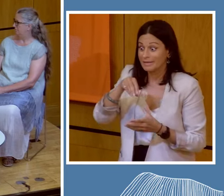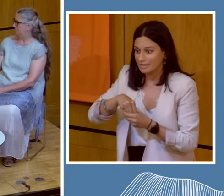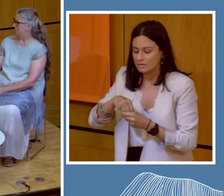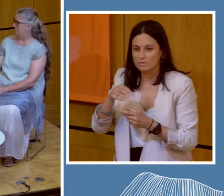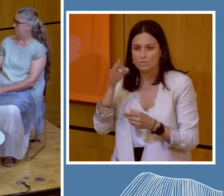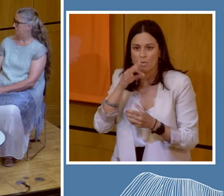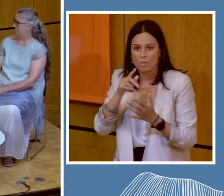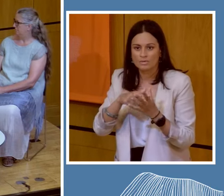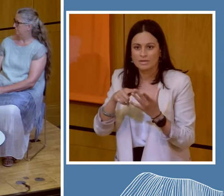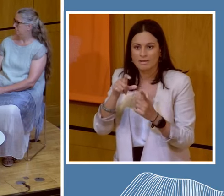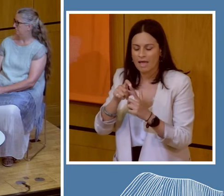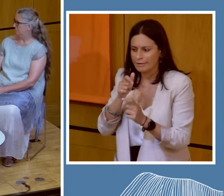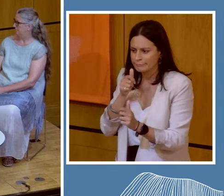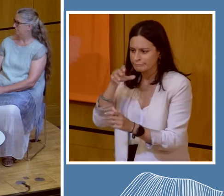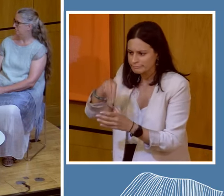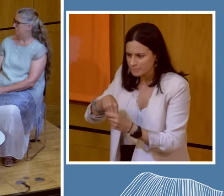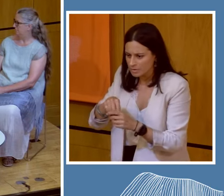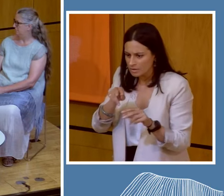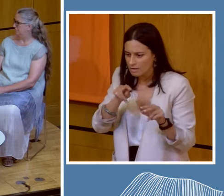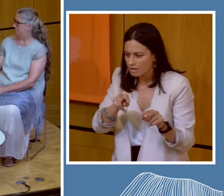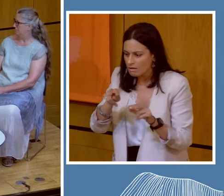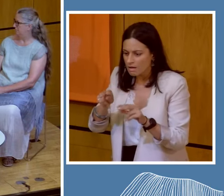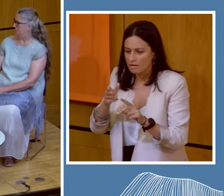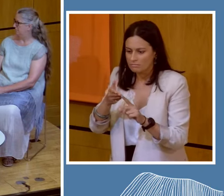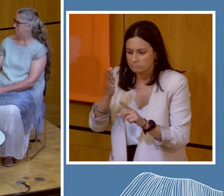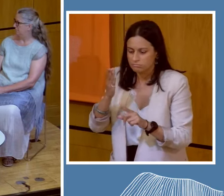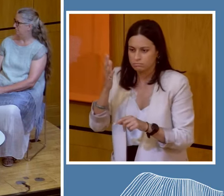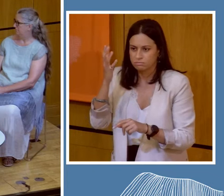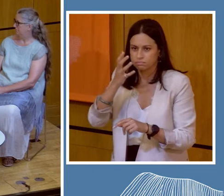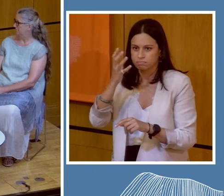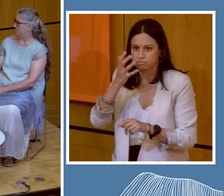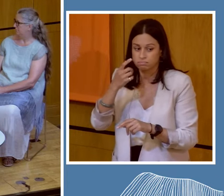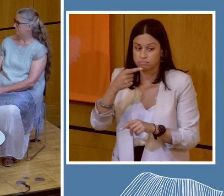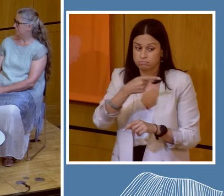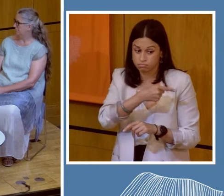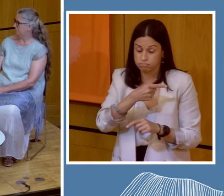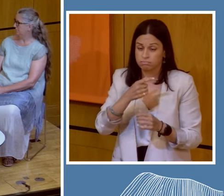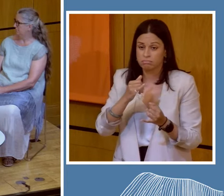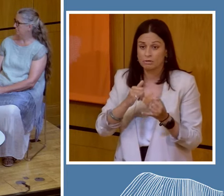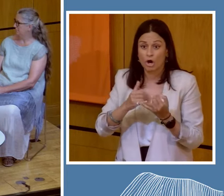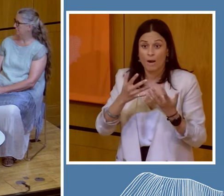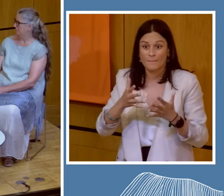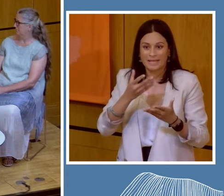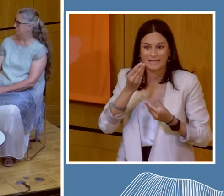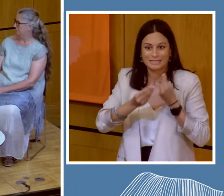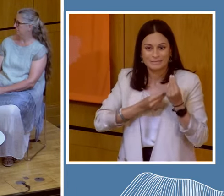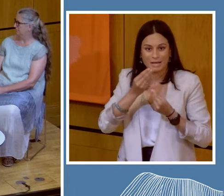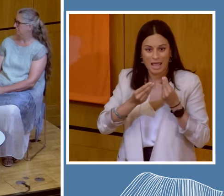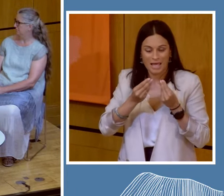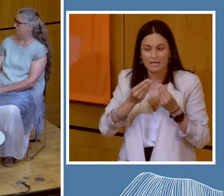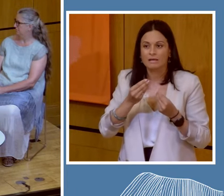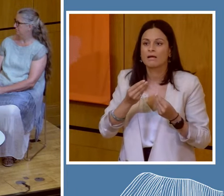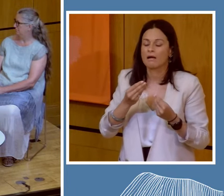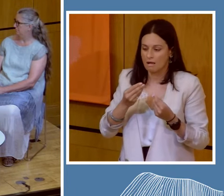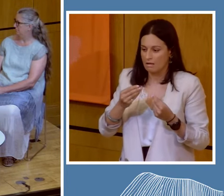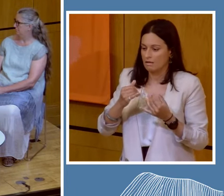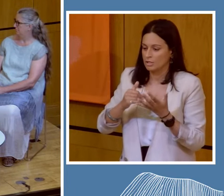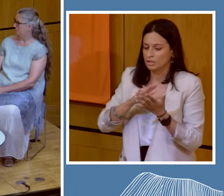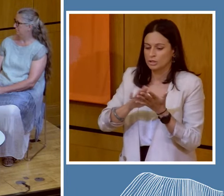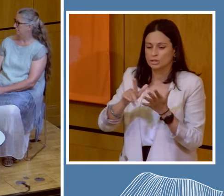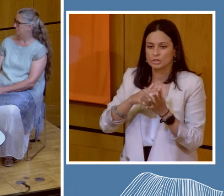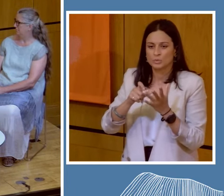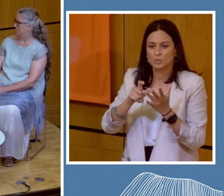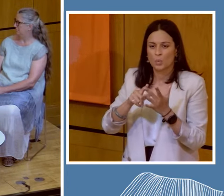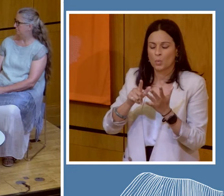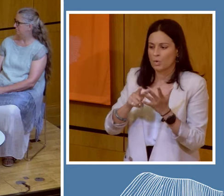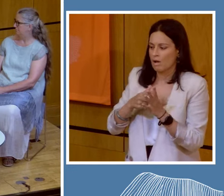WaterAid, I recognize some of what Shadona has been saying and have more stories that